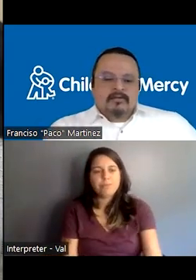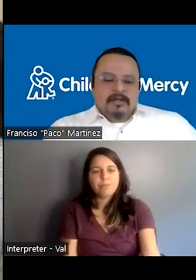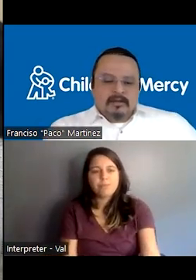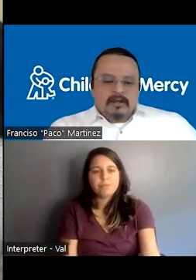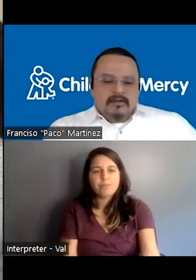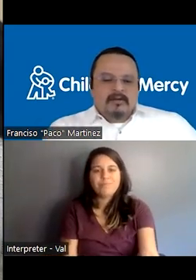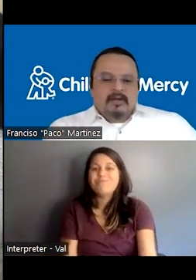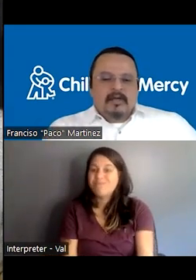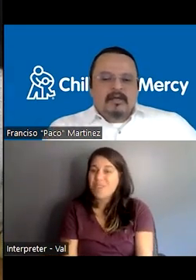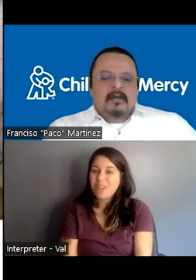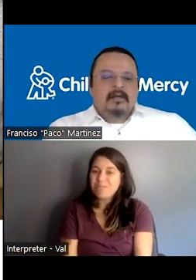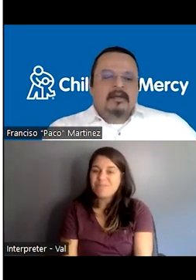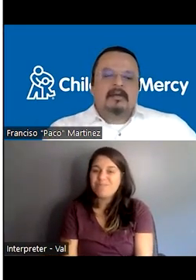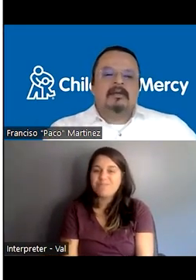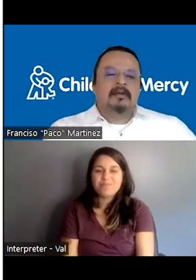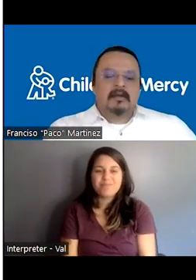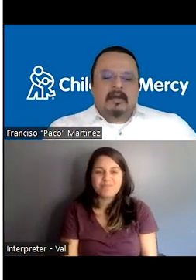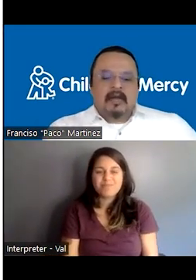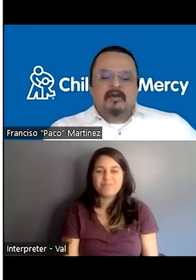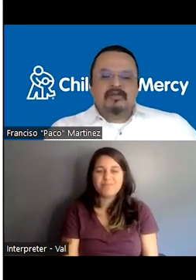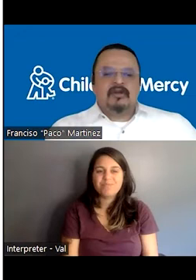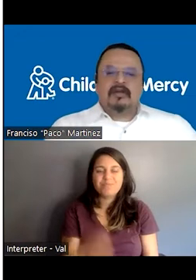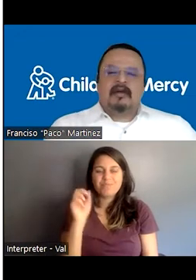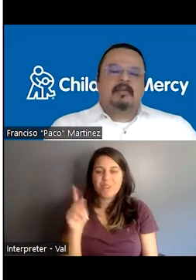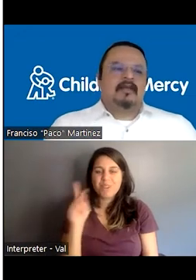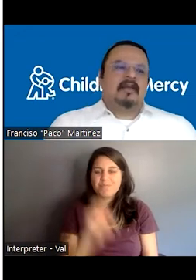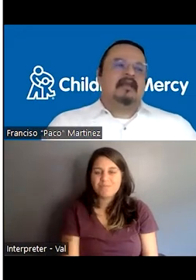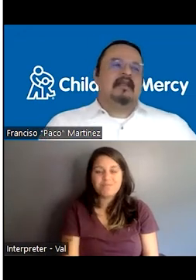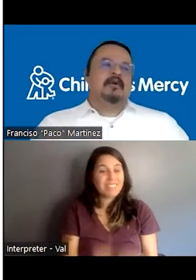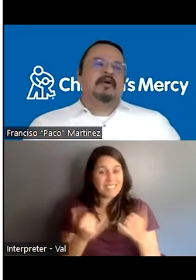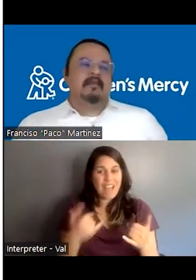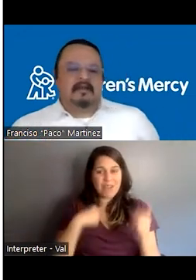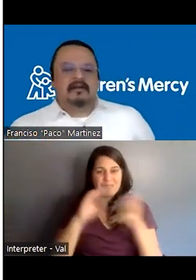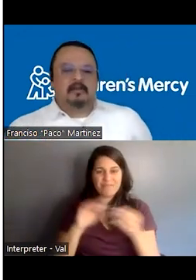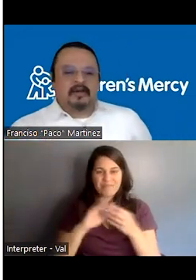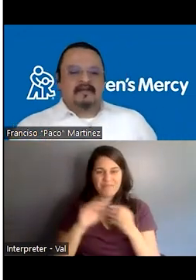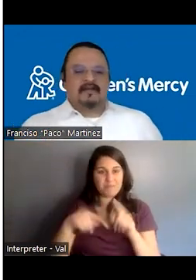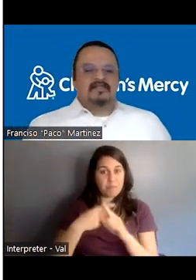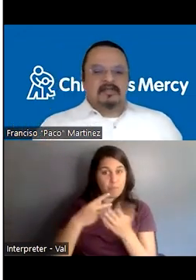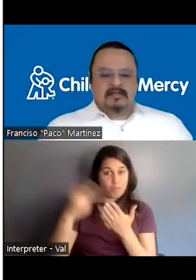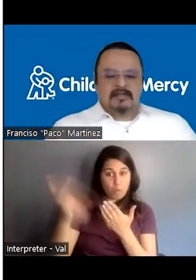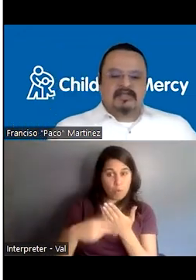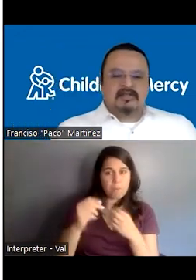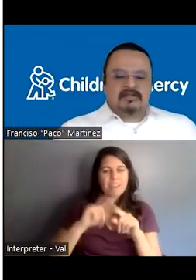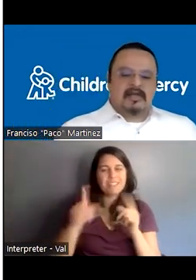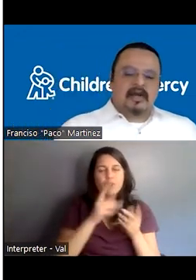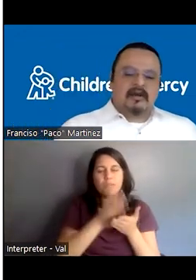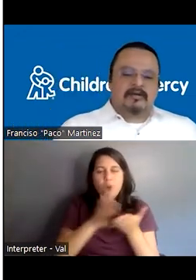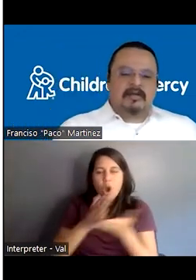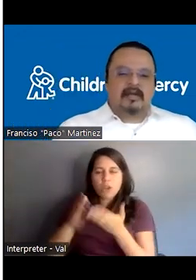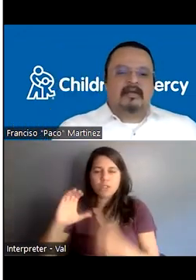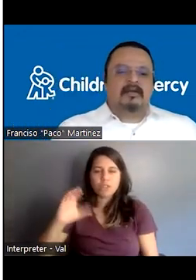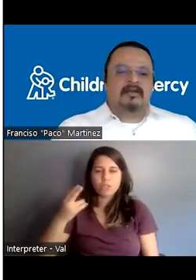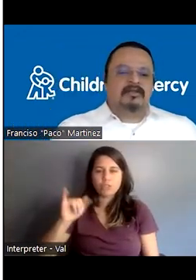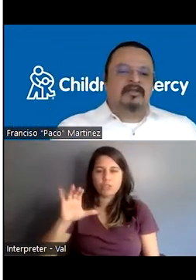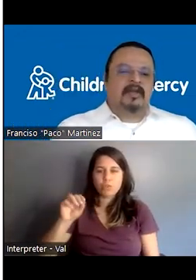Okay, so I'm going to talk now about the program and the components in Chicos in Chicos, our